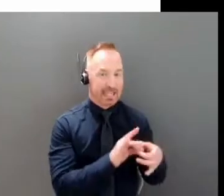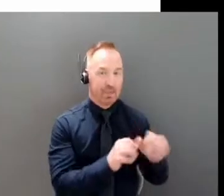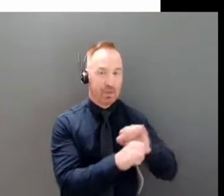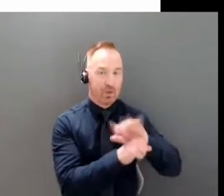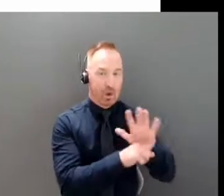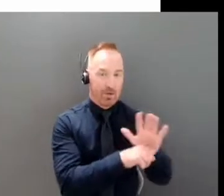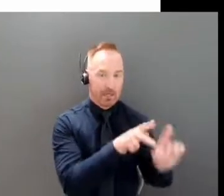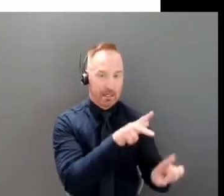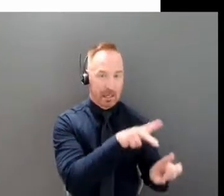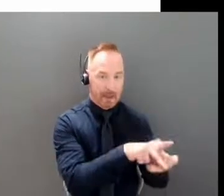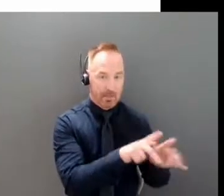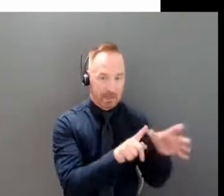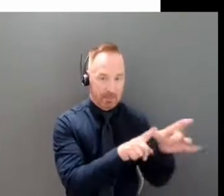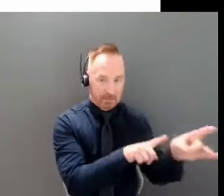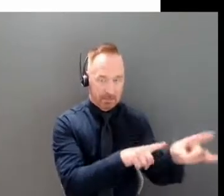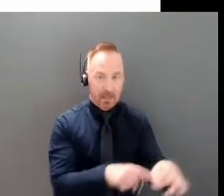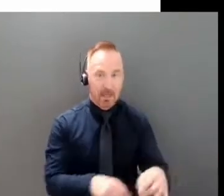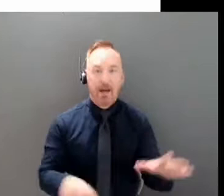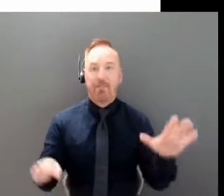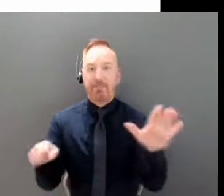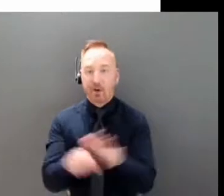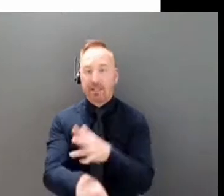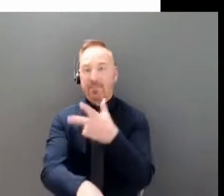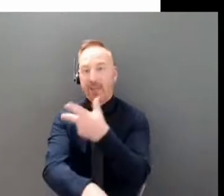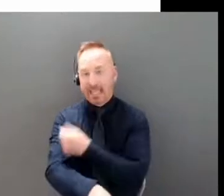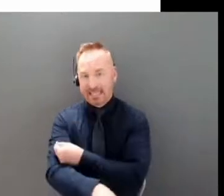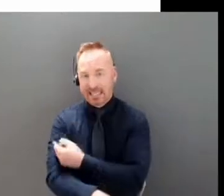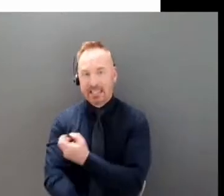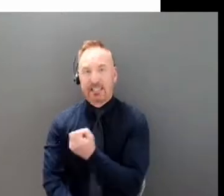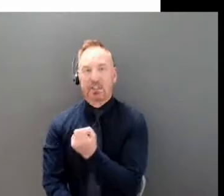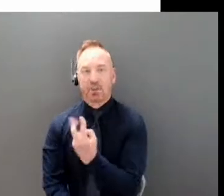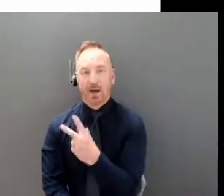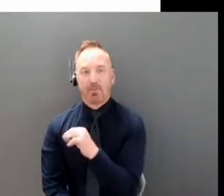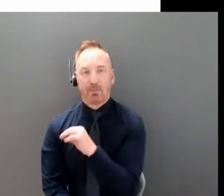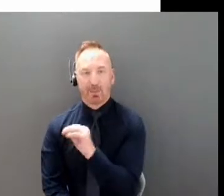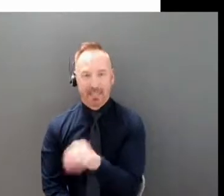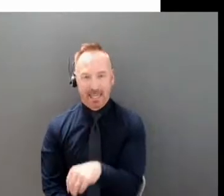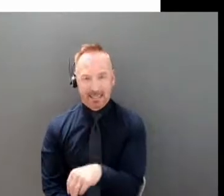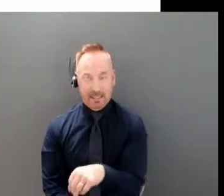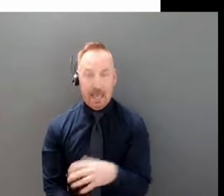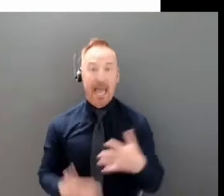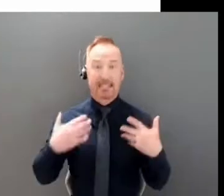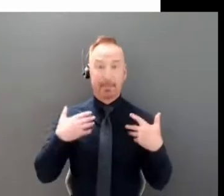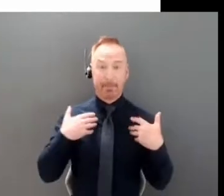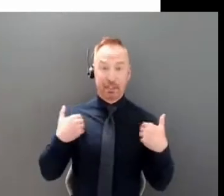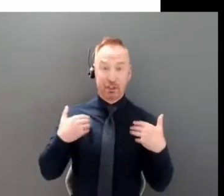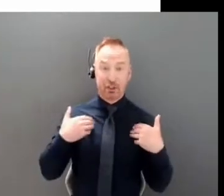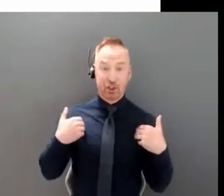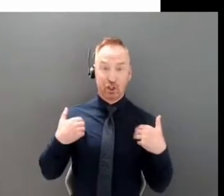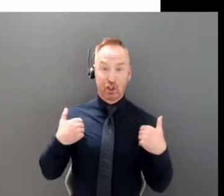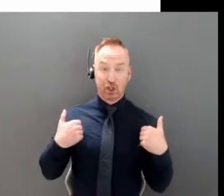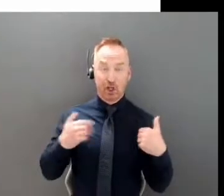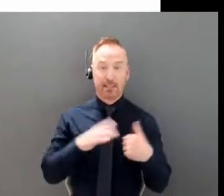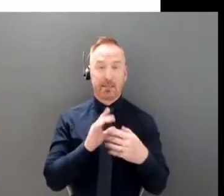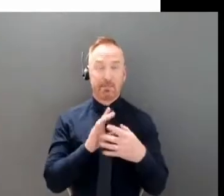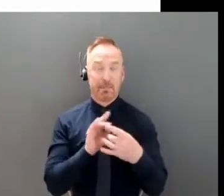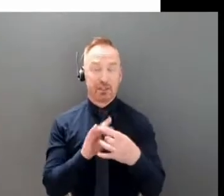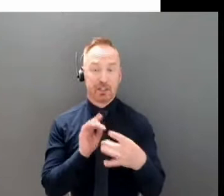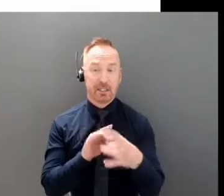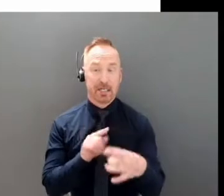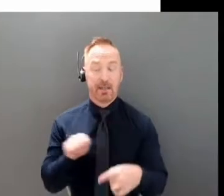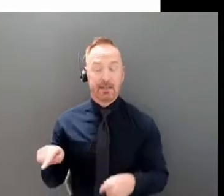vaccinated 12% and as the minister referred to 12, those, those 12%